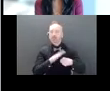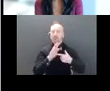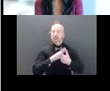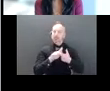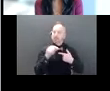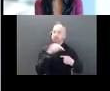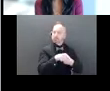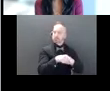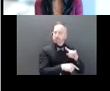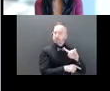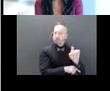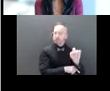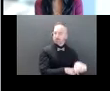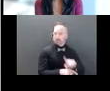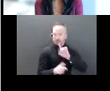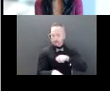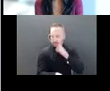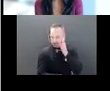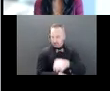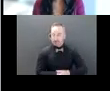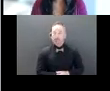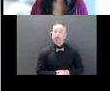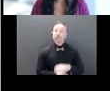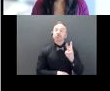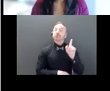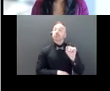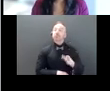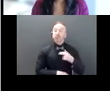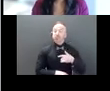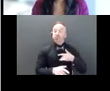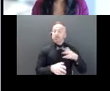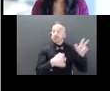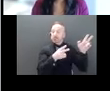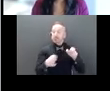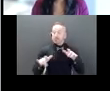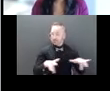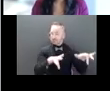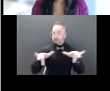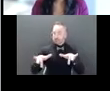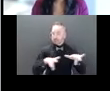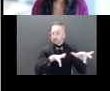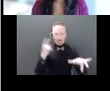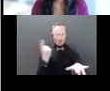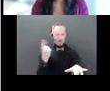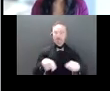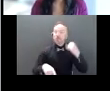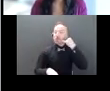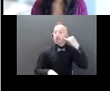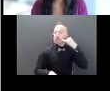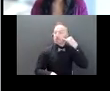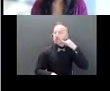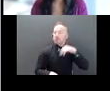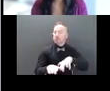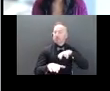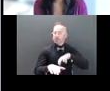the time. We always record our webinars as we're doing right now. So for those of you who may have to leave early or would like to view this at a